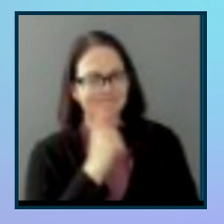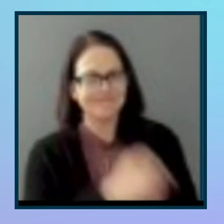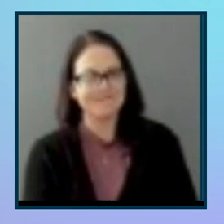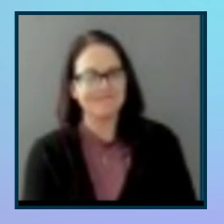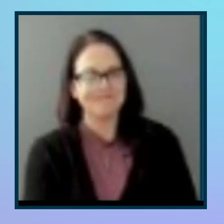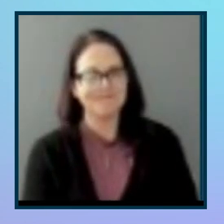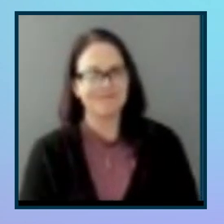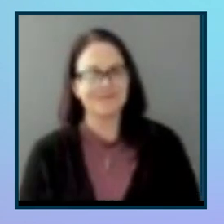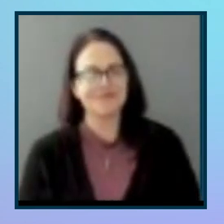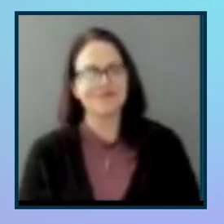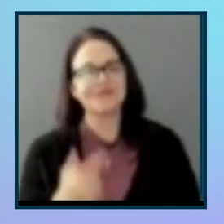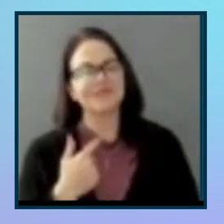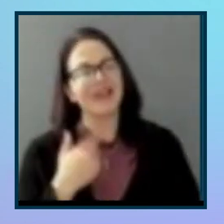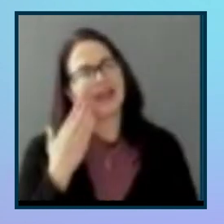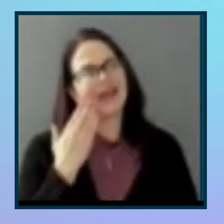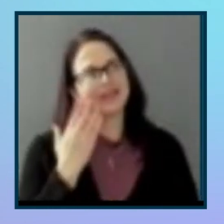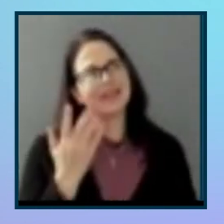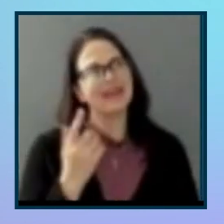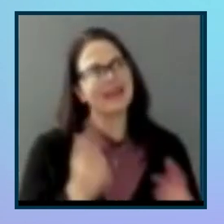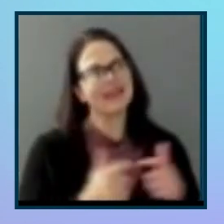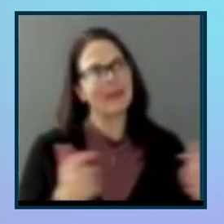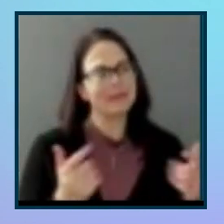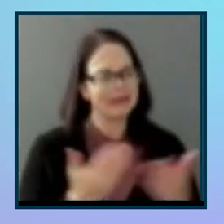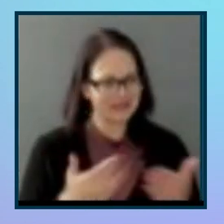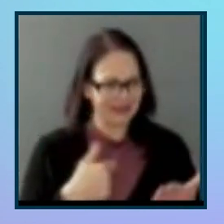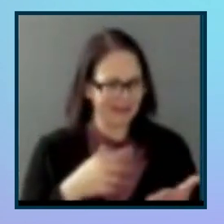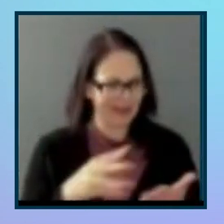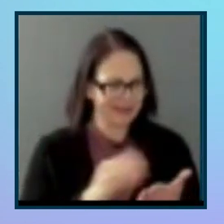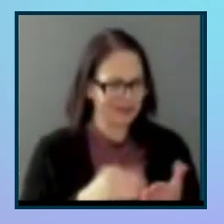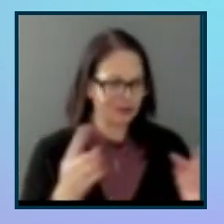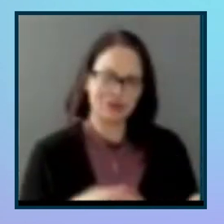I think the biggest insight so far has been